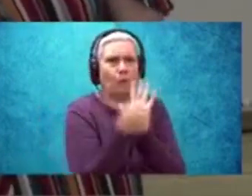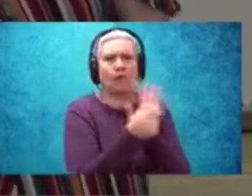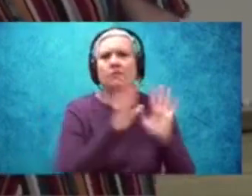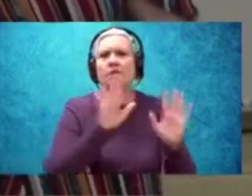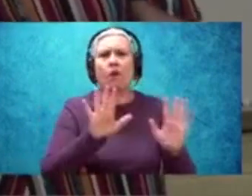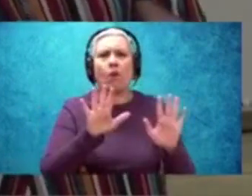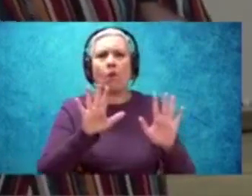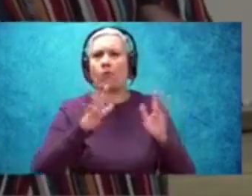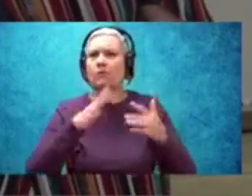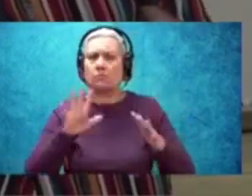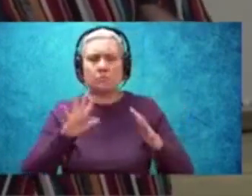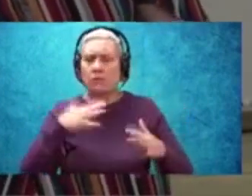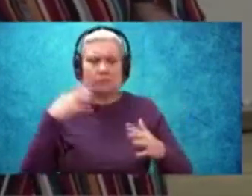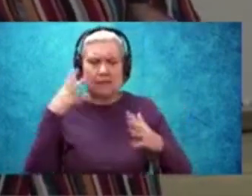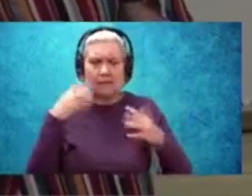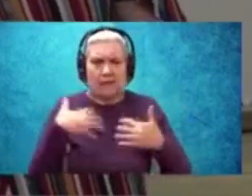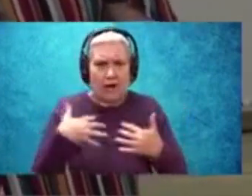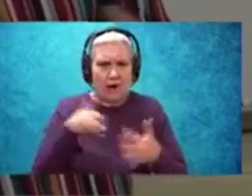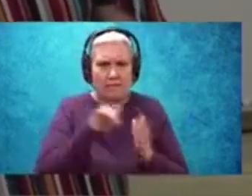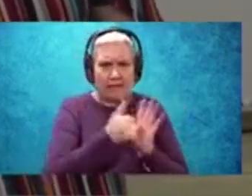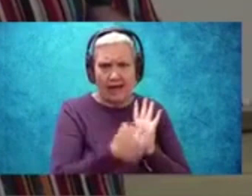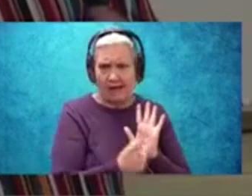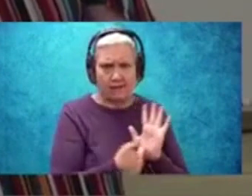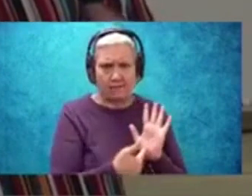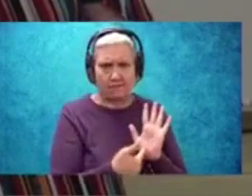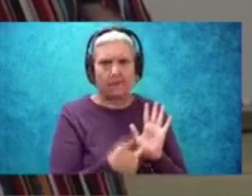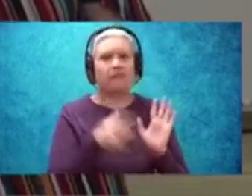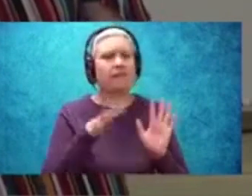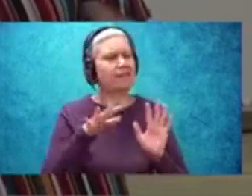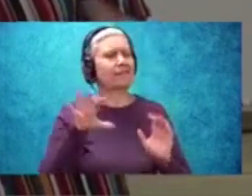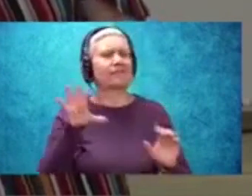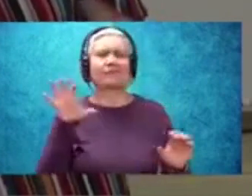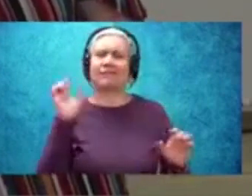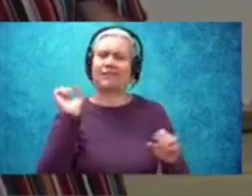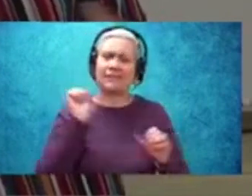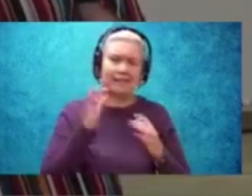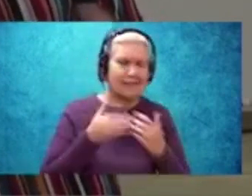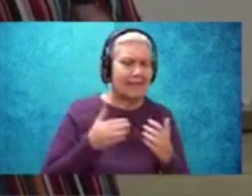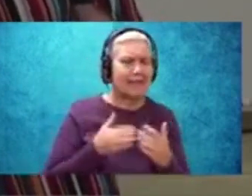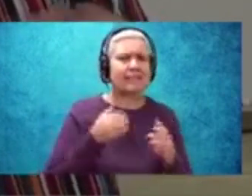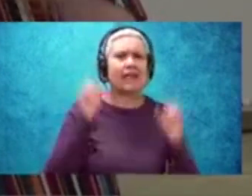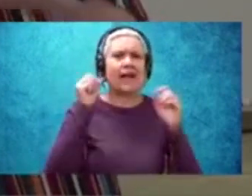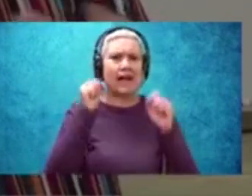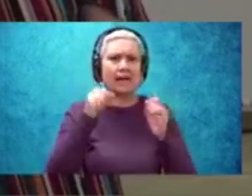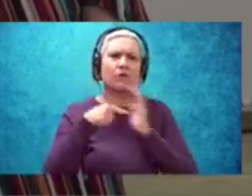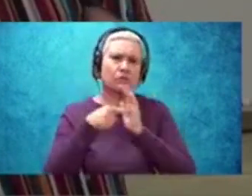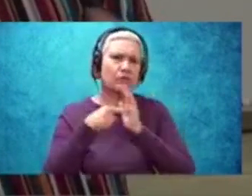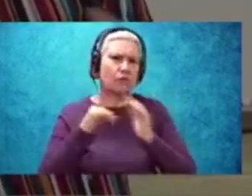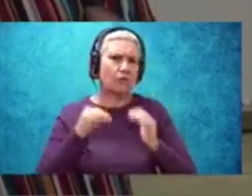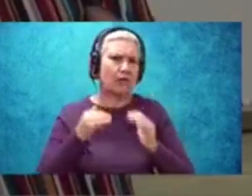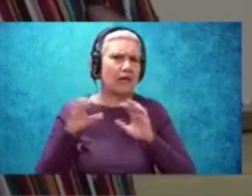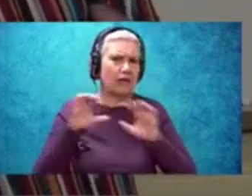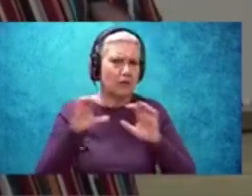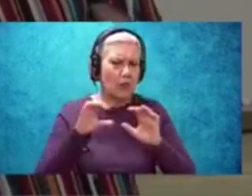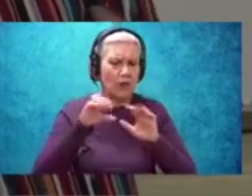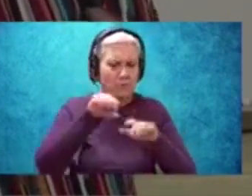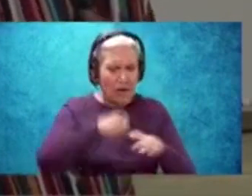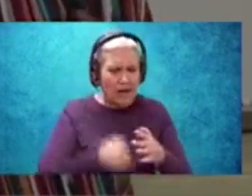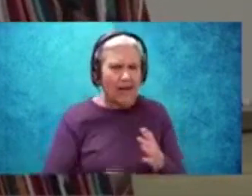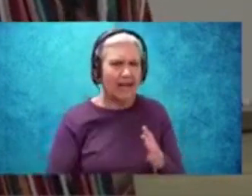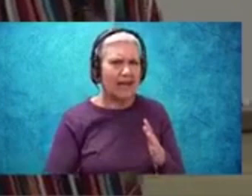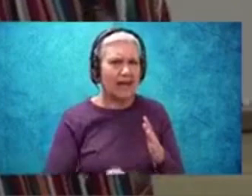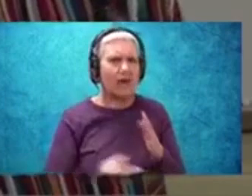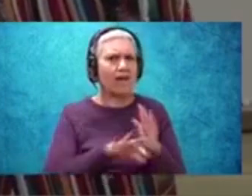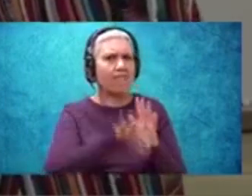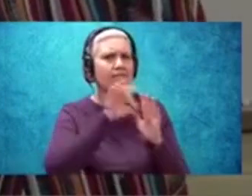you. So it is definitely doable to break it down into central idea and to break it down and find that